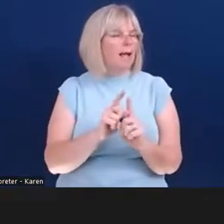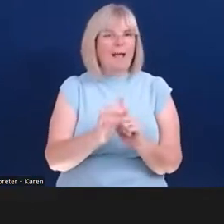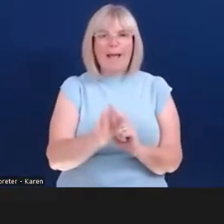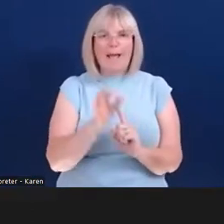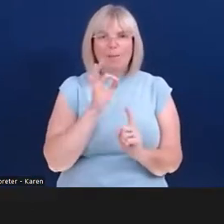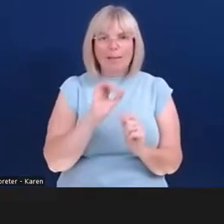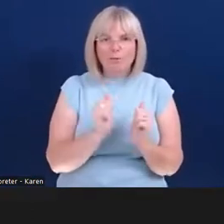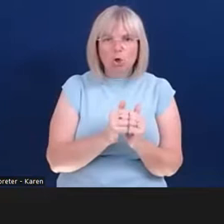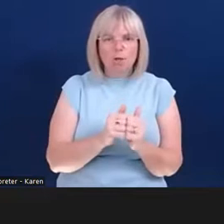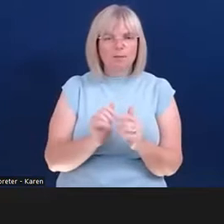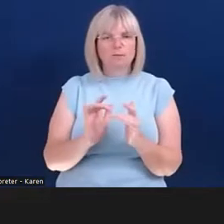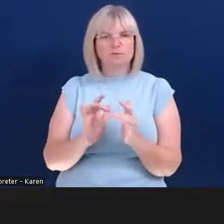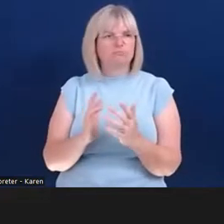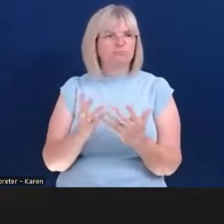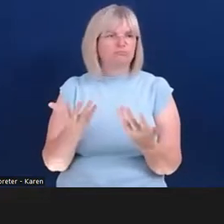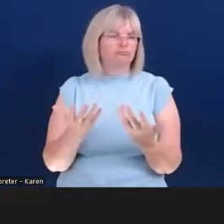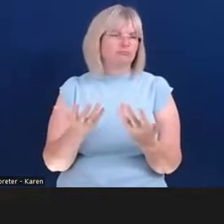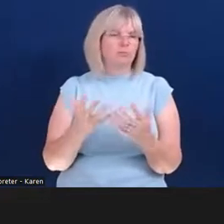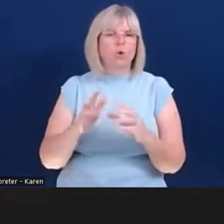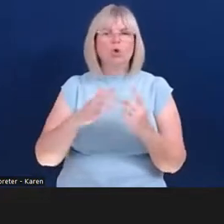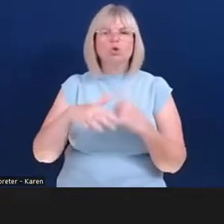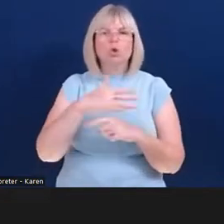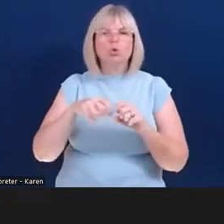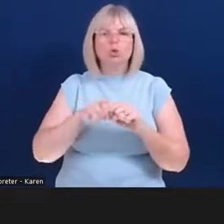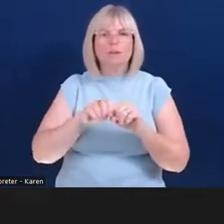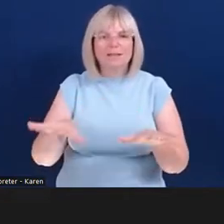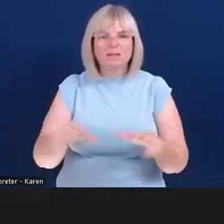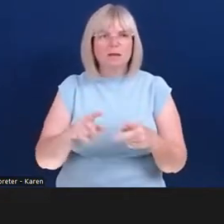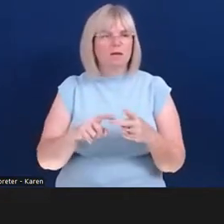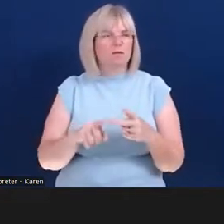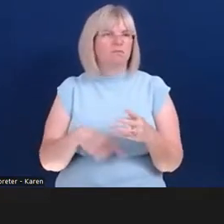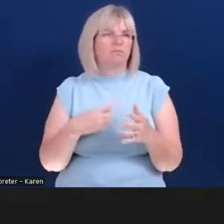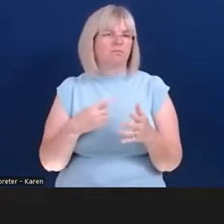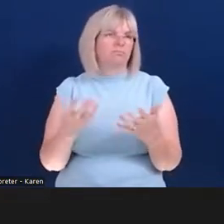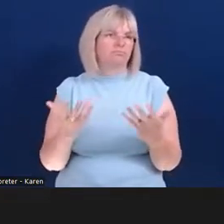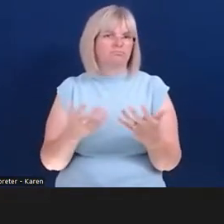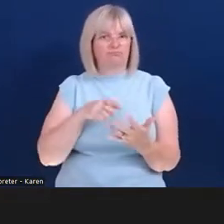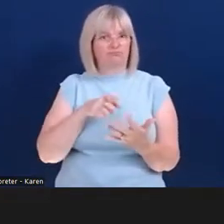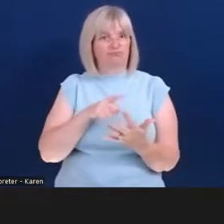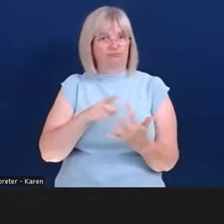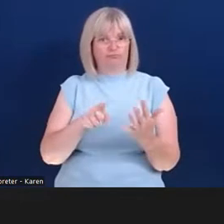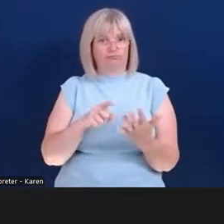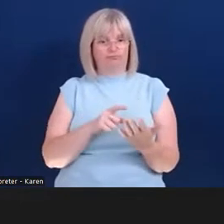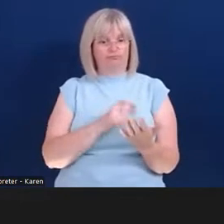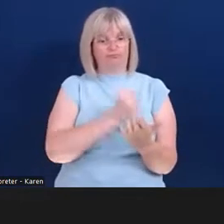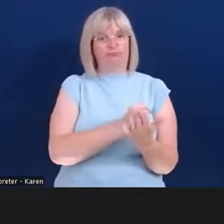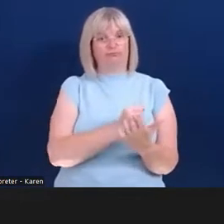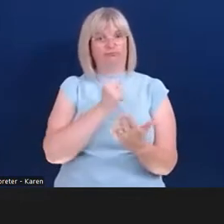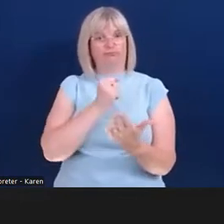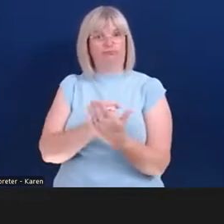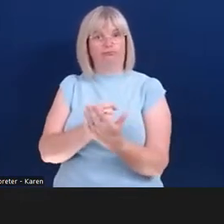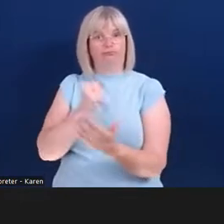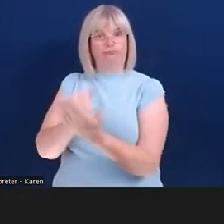website, your social media. As Maeve had just mentioned before, this attracts more people to come and use your